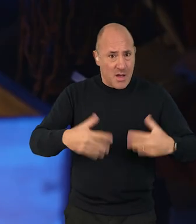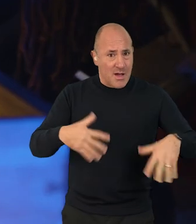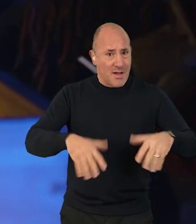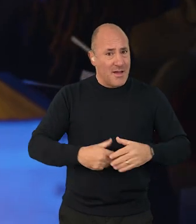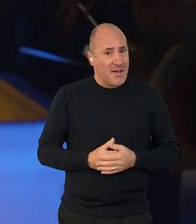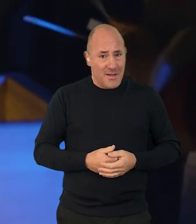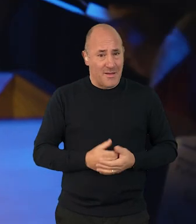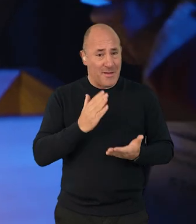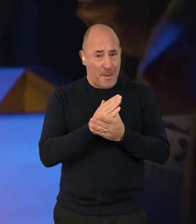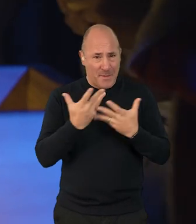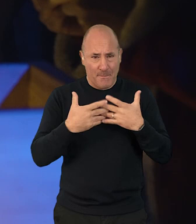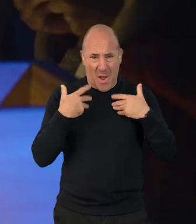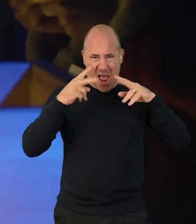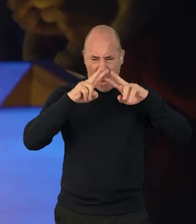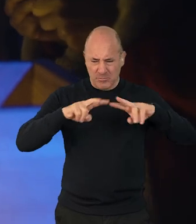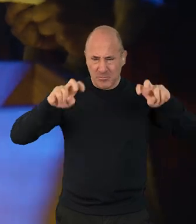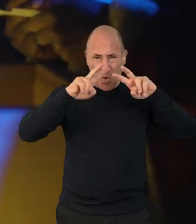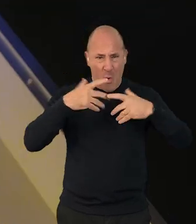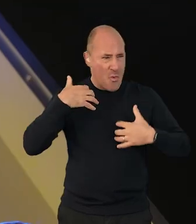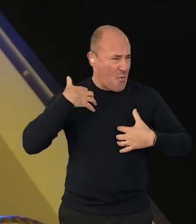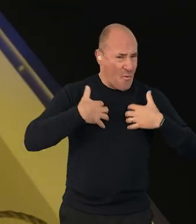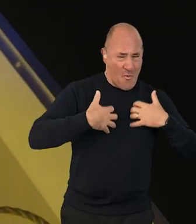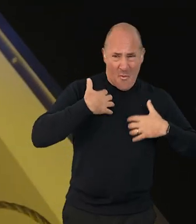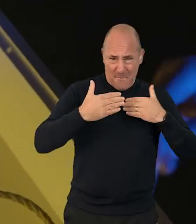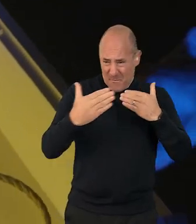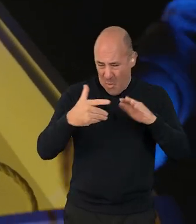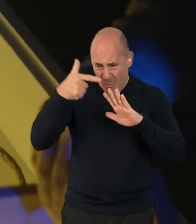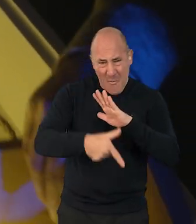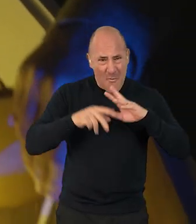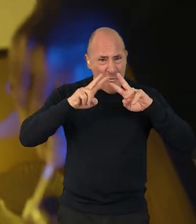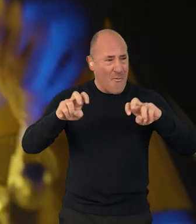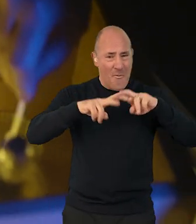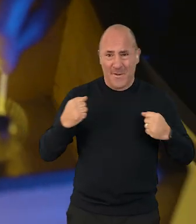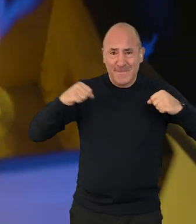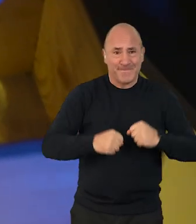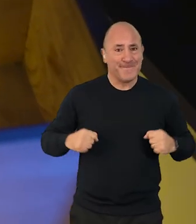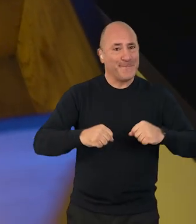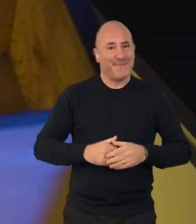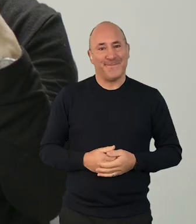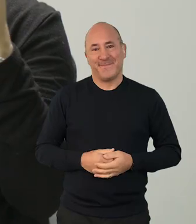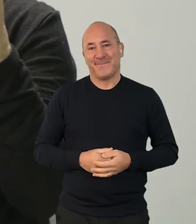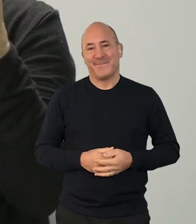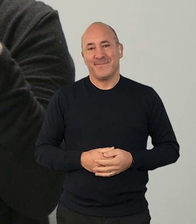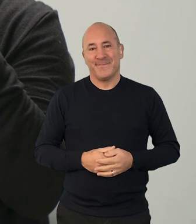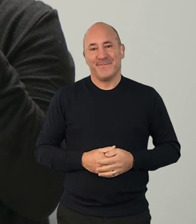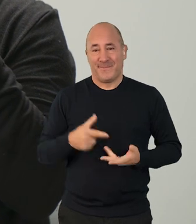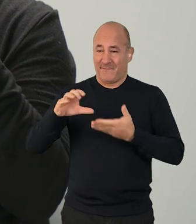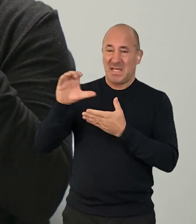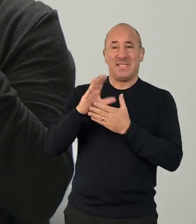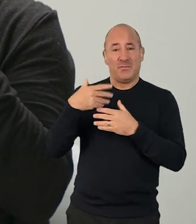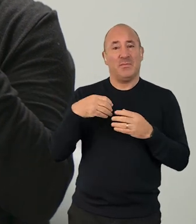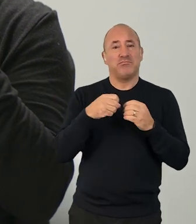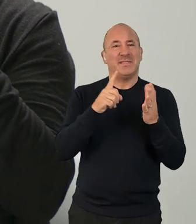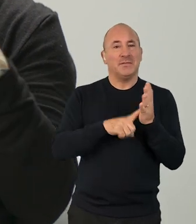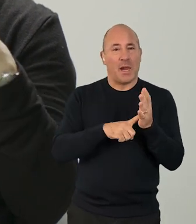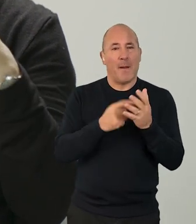has led to a re-energizing and exciting exploration overall. This funding with